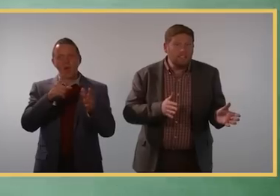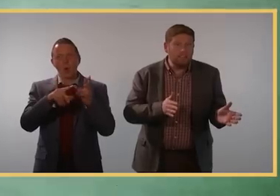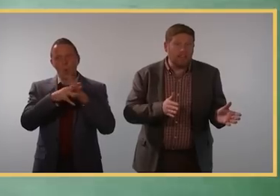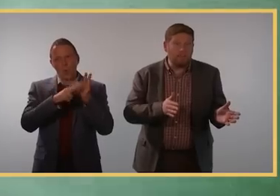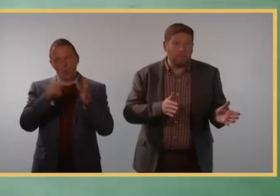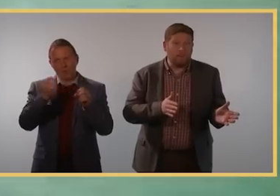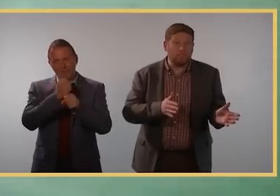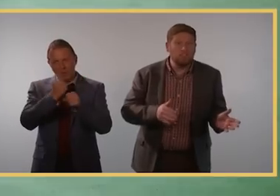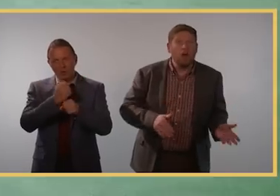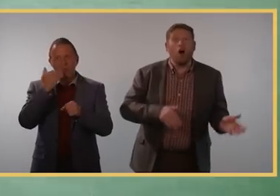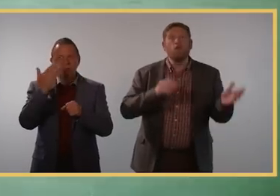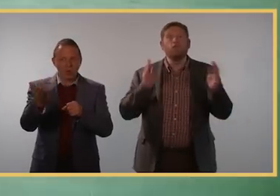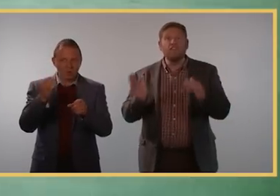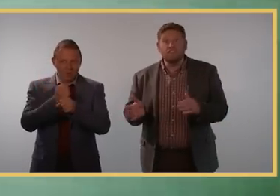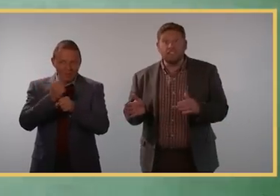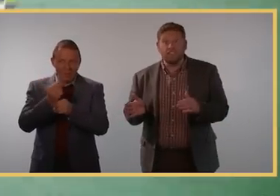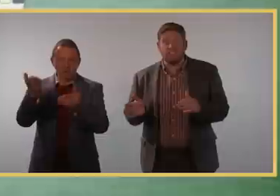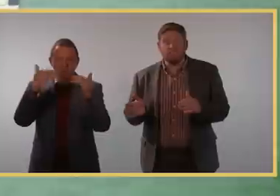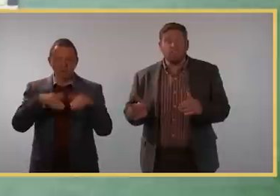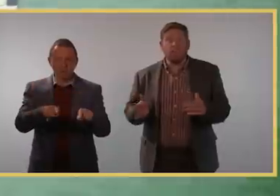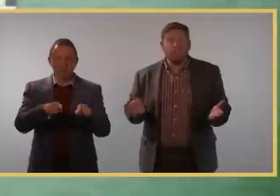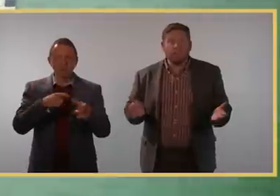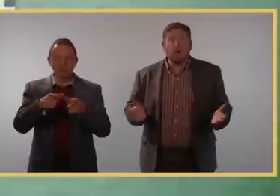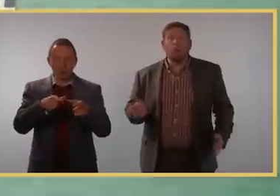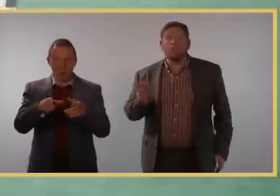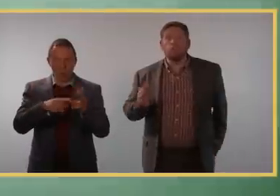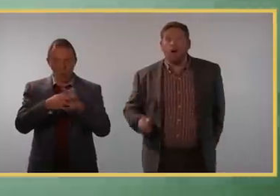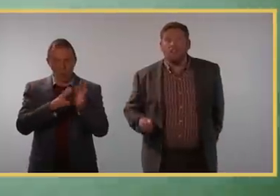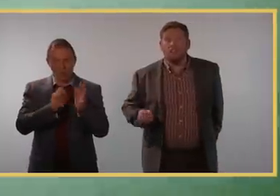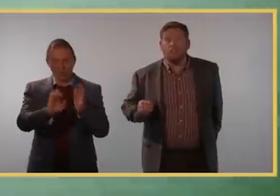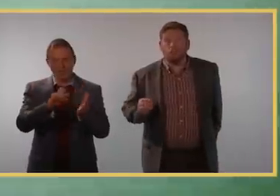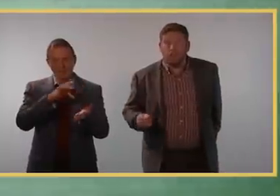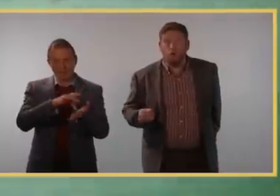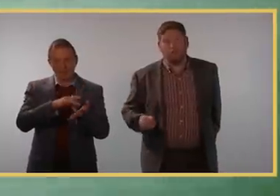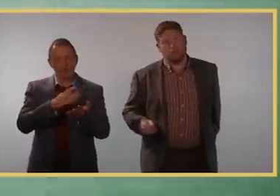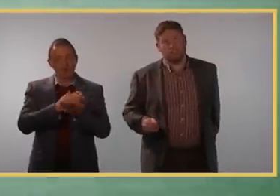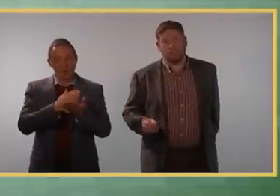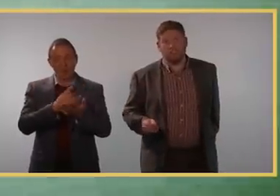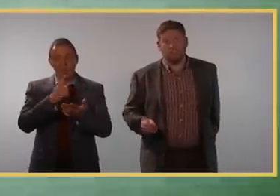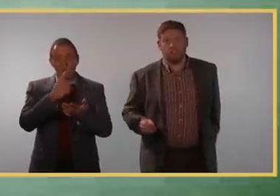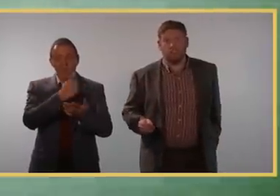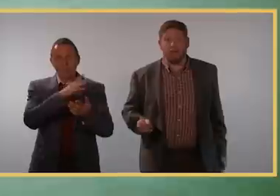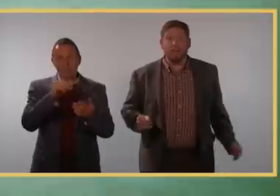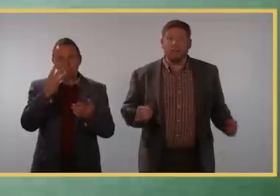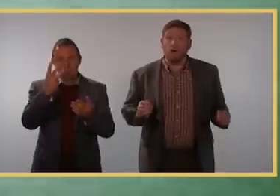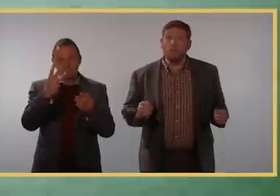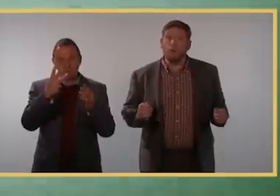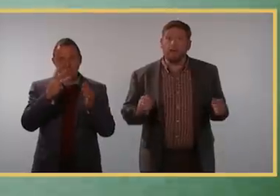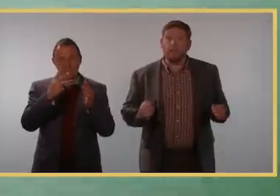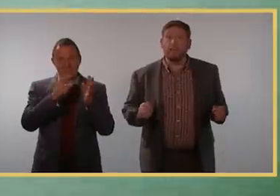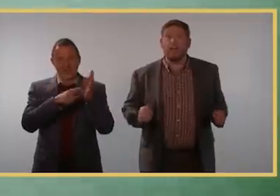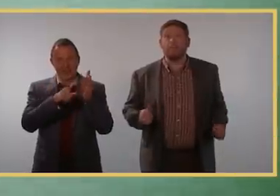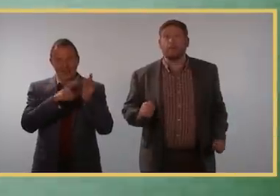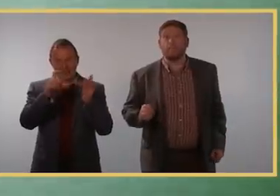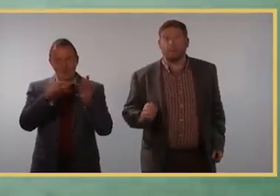these hearing aid manufacturers own these clinics. In fact, around one in three audiology clinics in Australia is owned